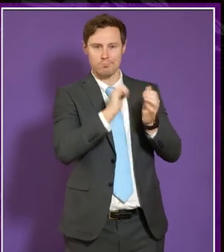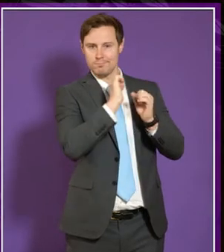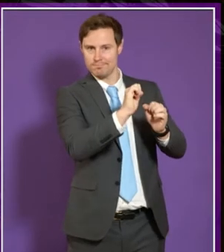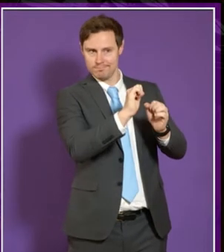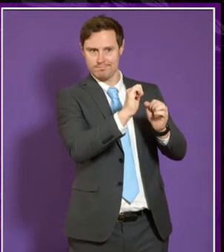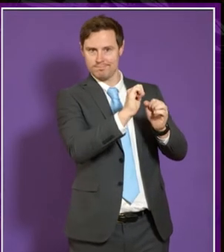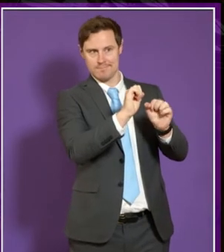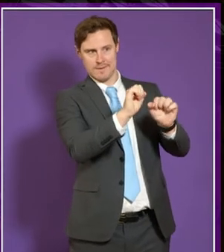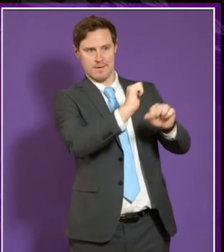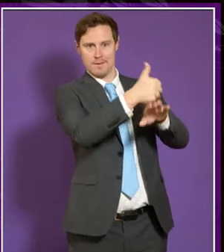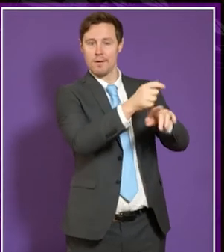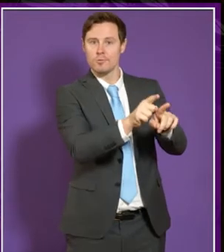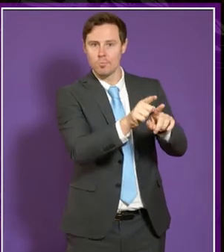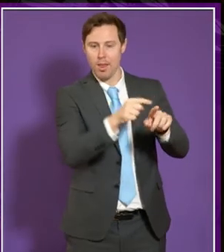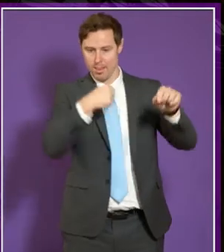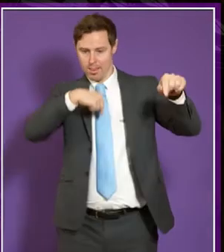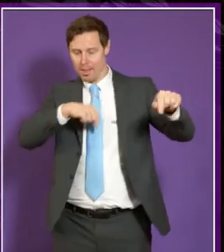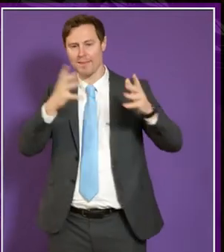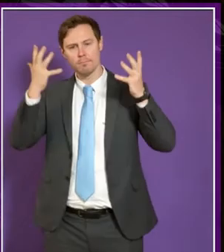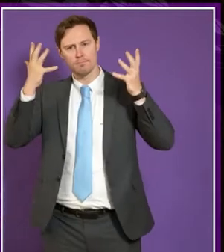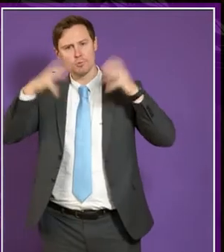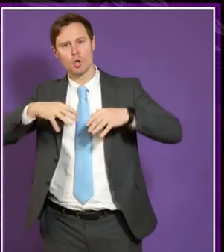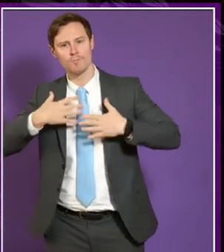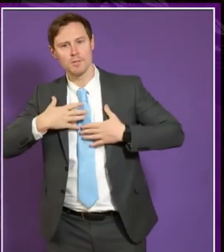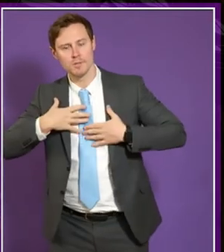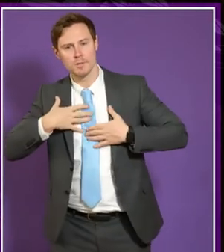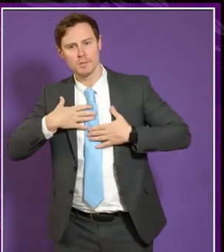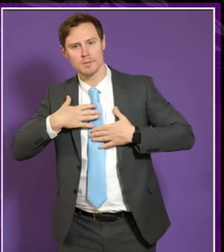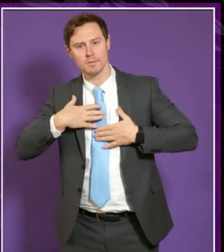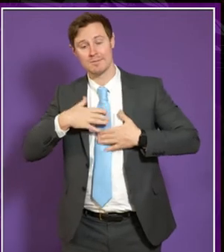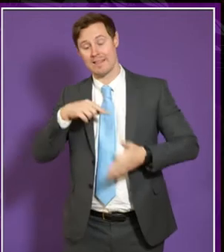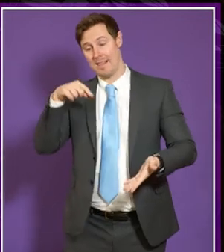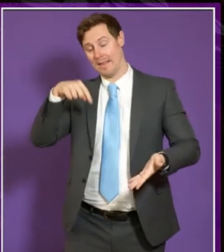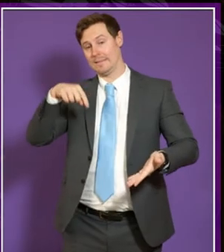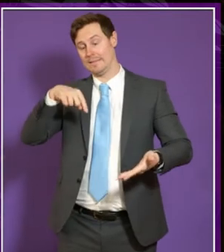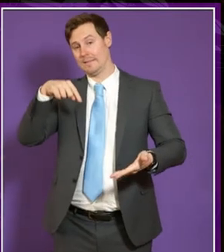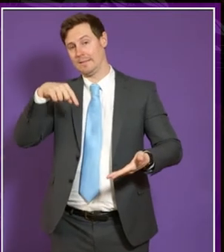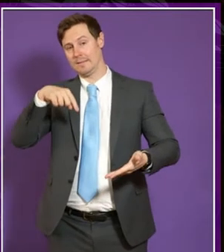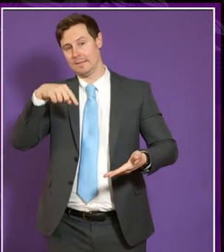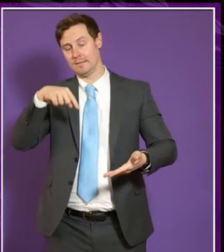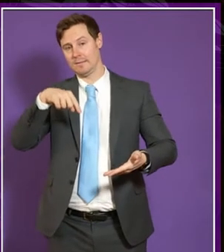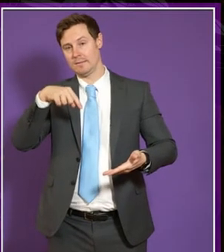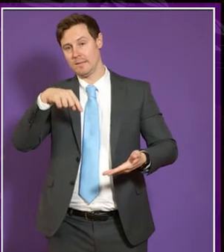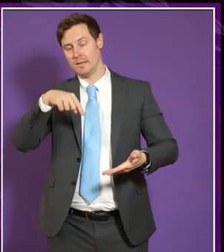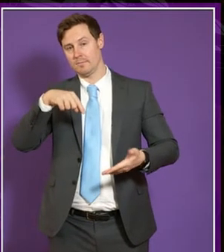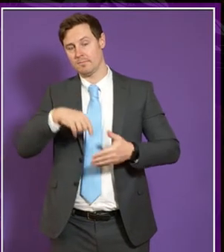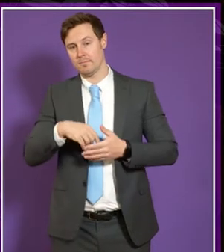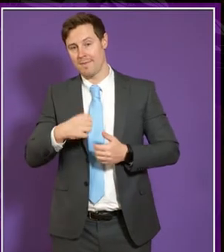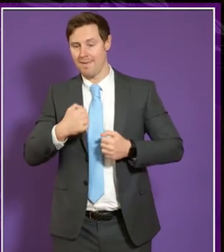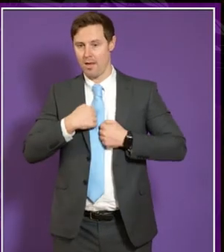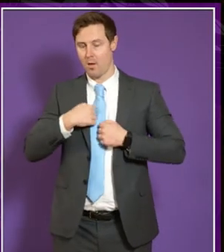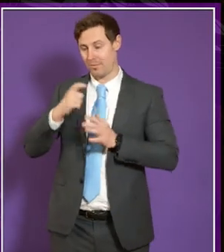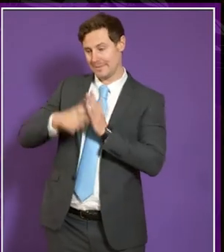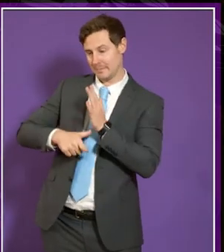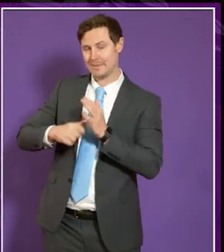that that is of major concern and and that will be something that our um our